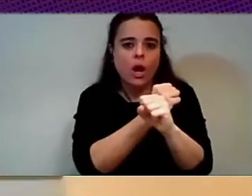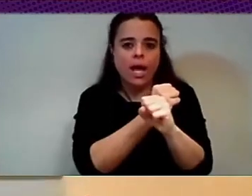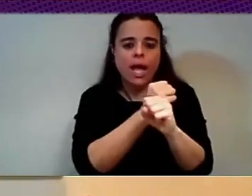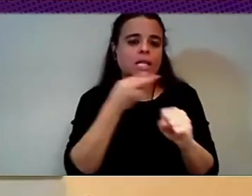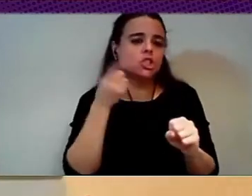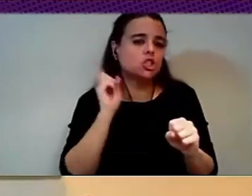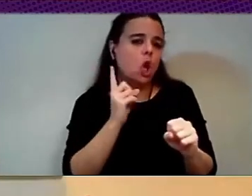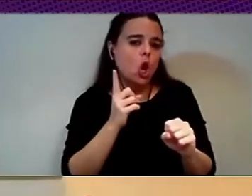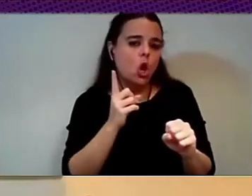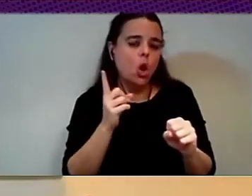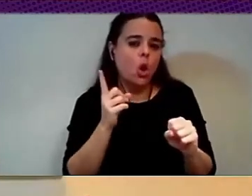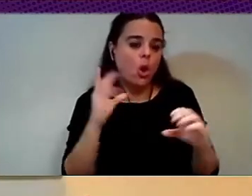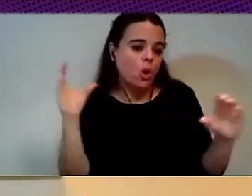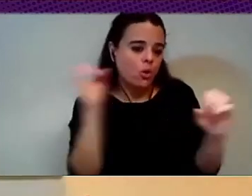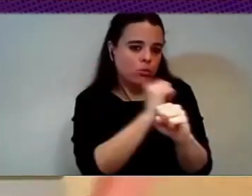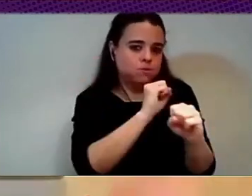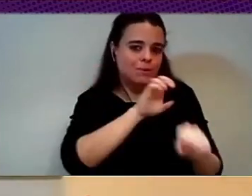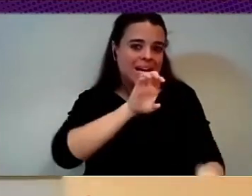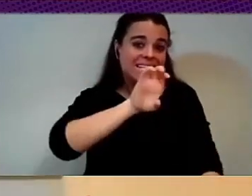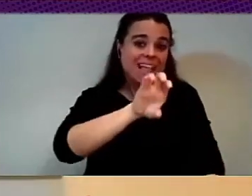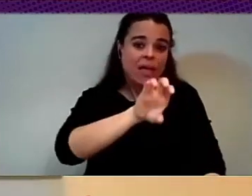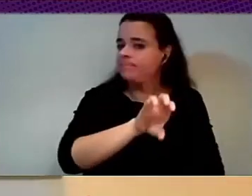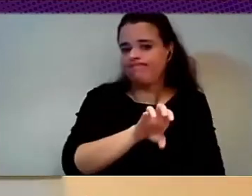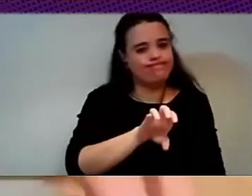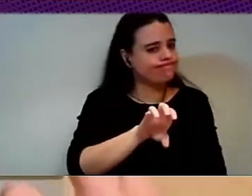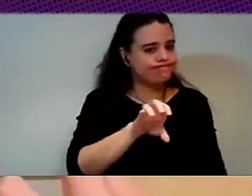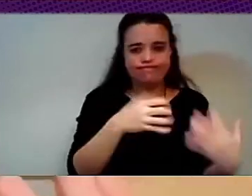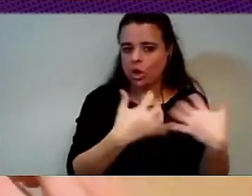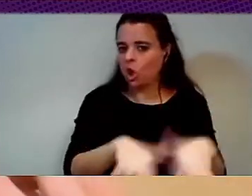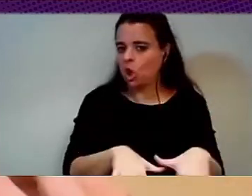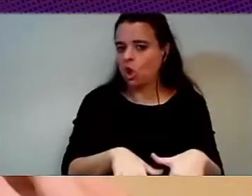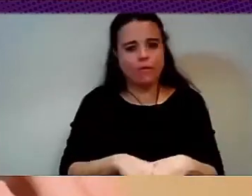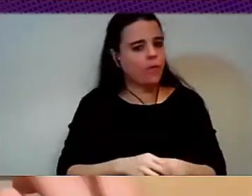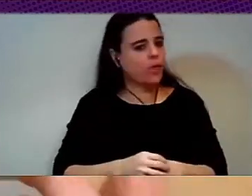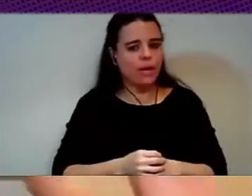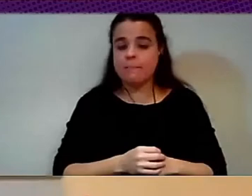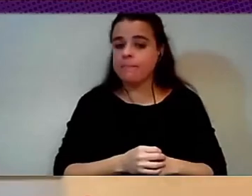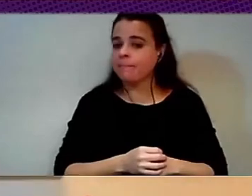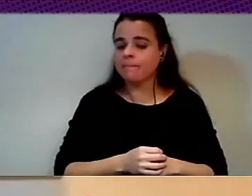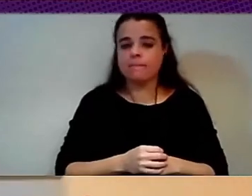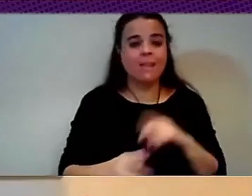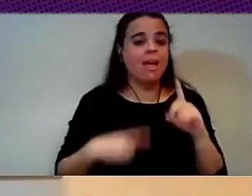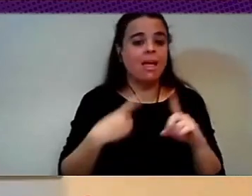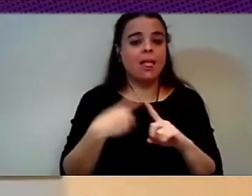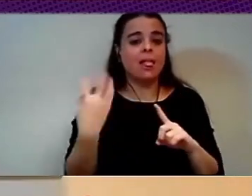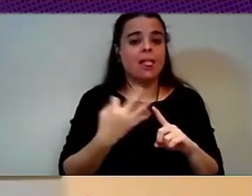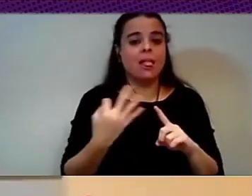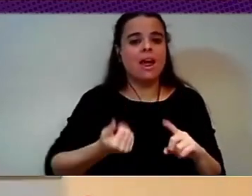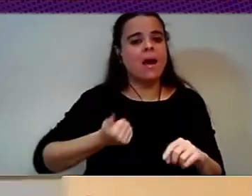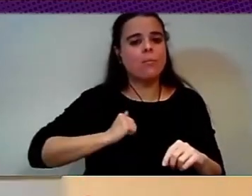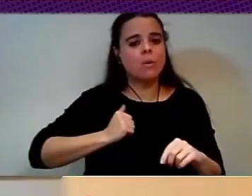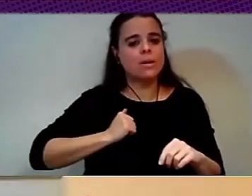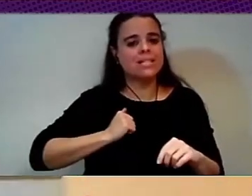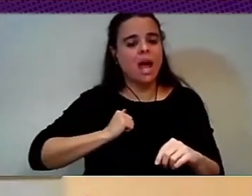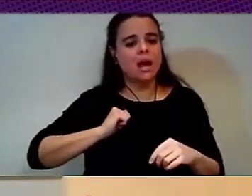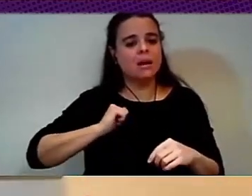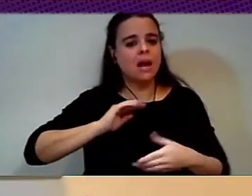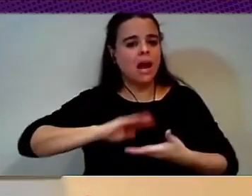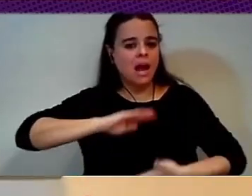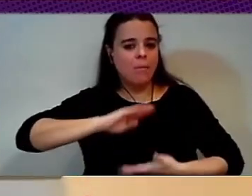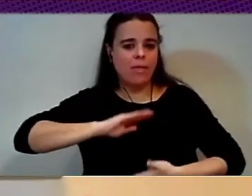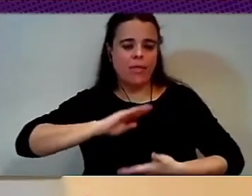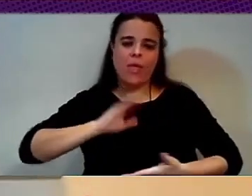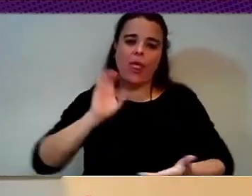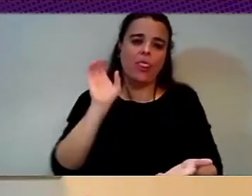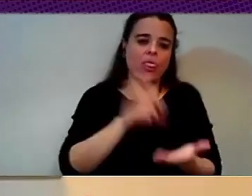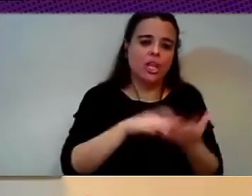also, we need to leverage the capacity of research centers, of, you know, of universities, but also of